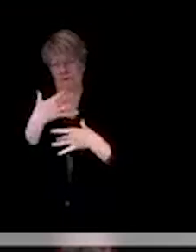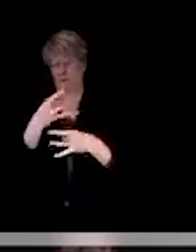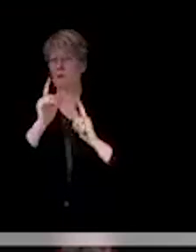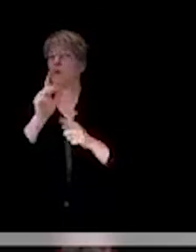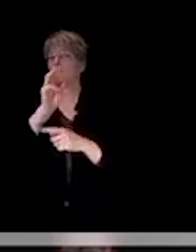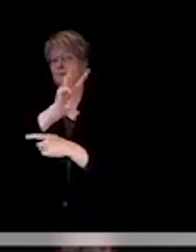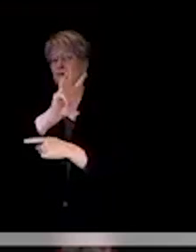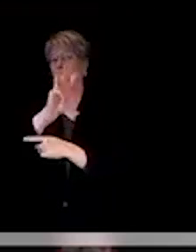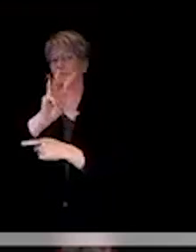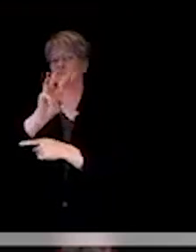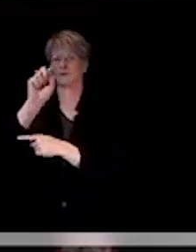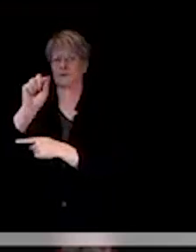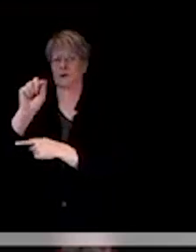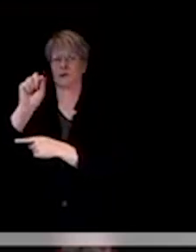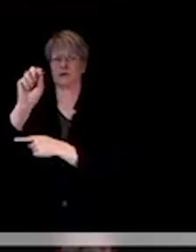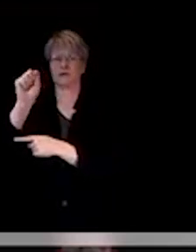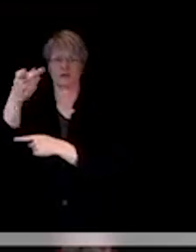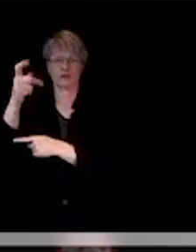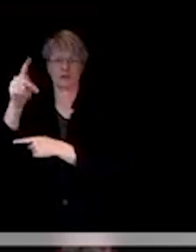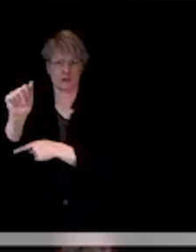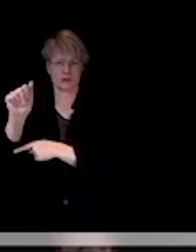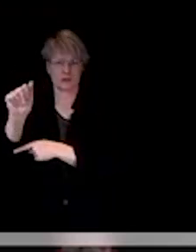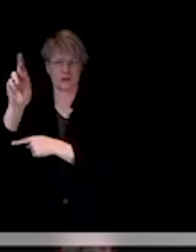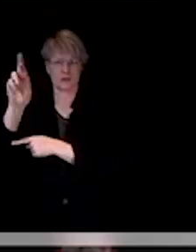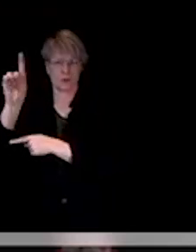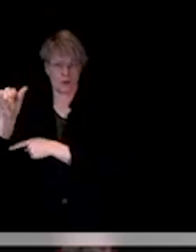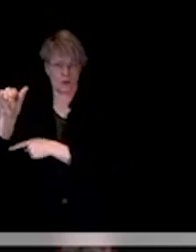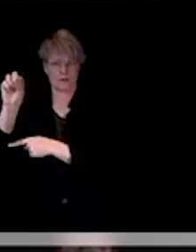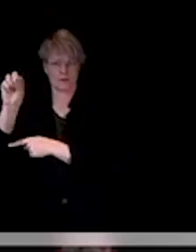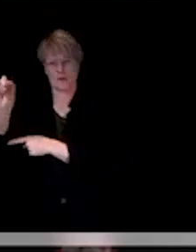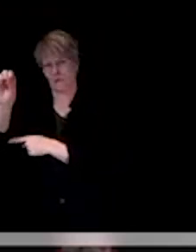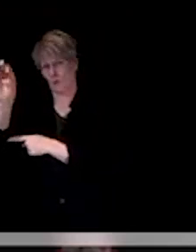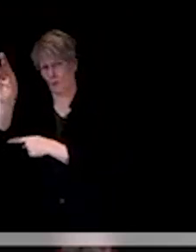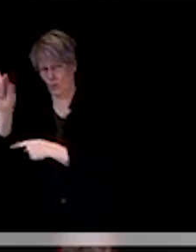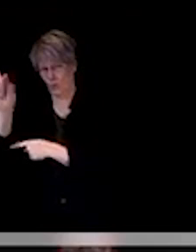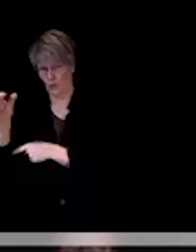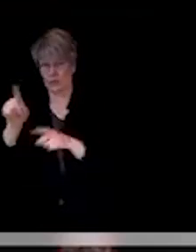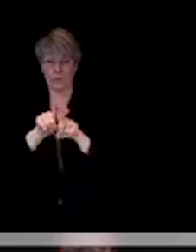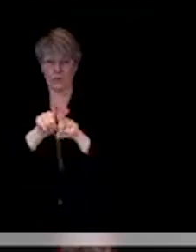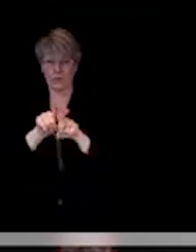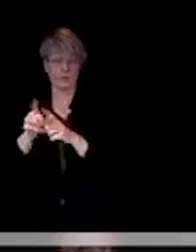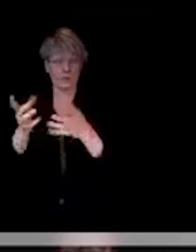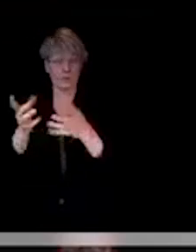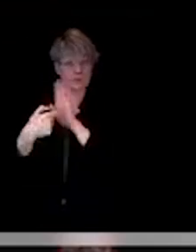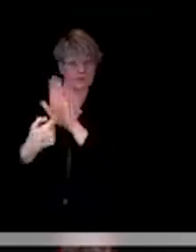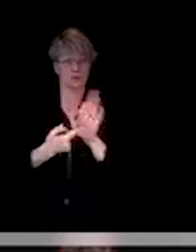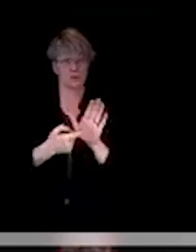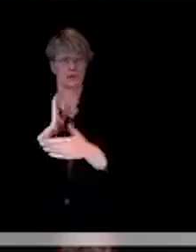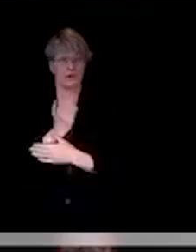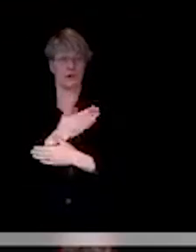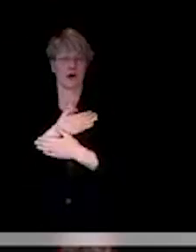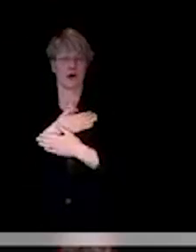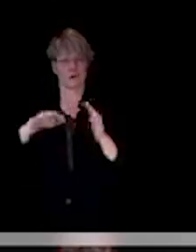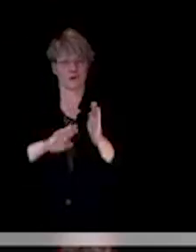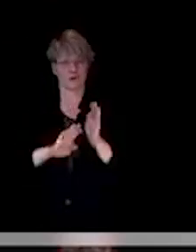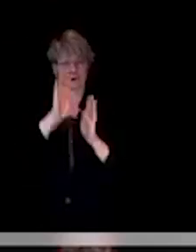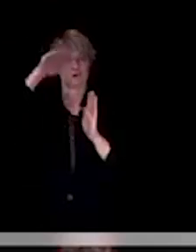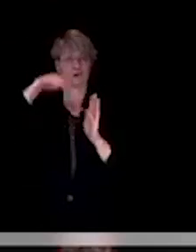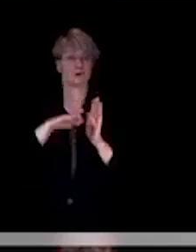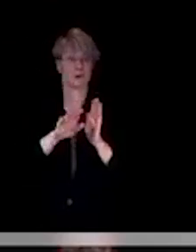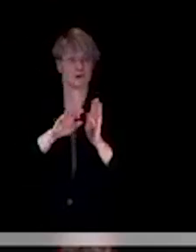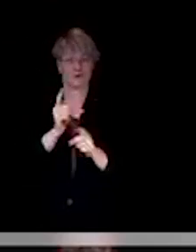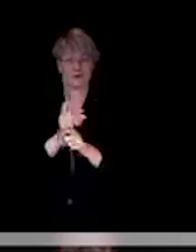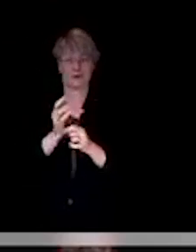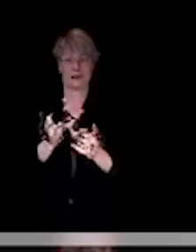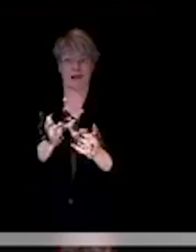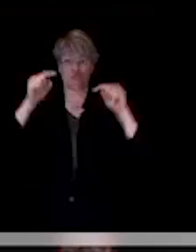also thought I would show you our current epi curve. So, we can maybe do that and come back to this if we need to. You can